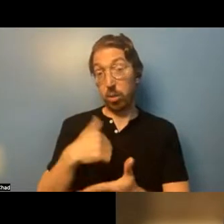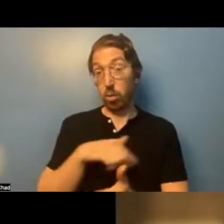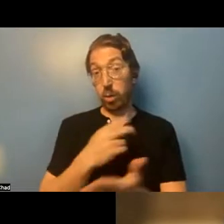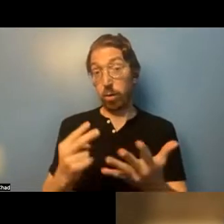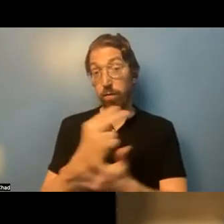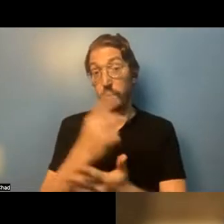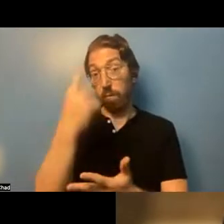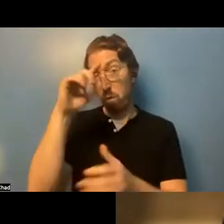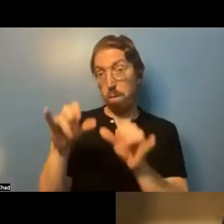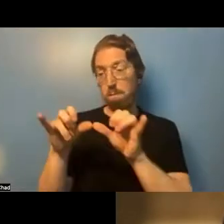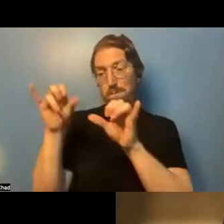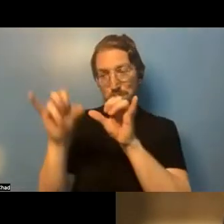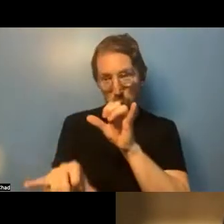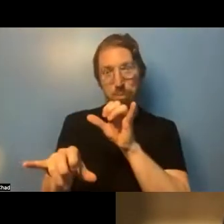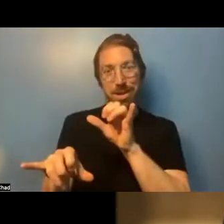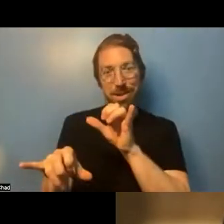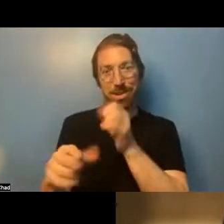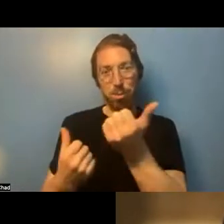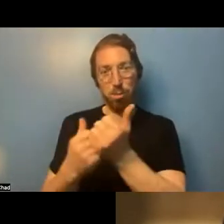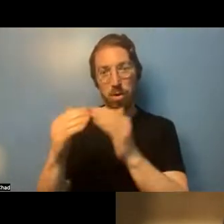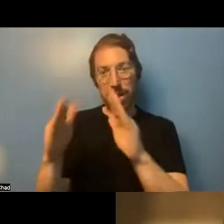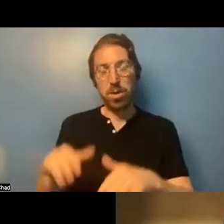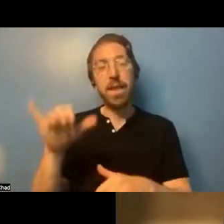housing are based in state law.